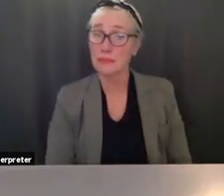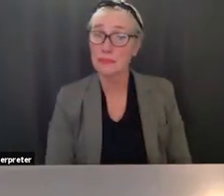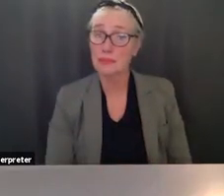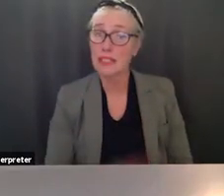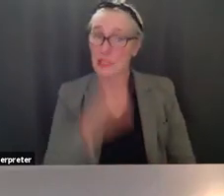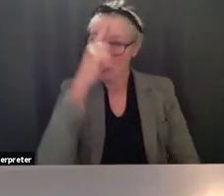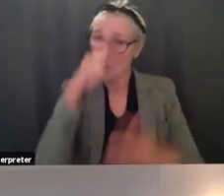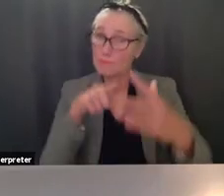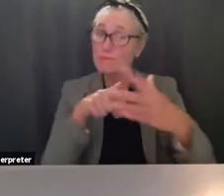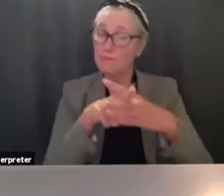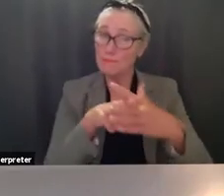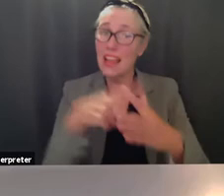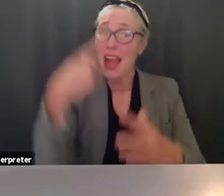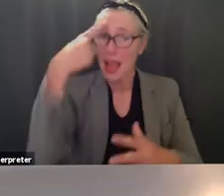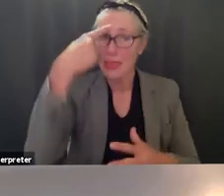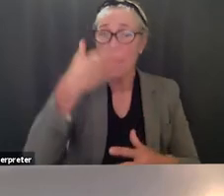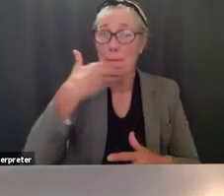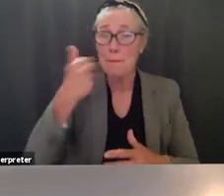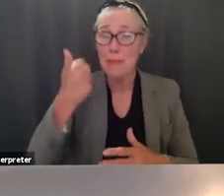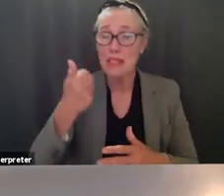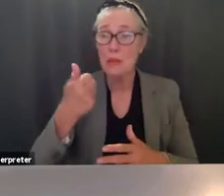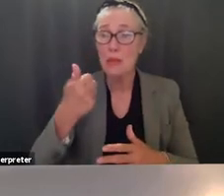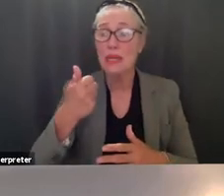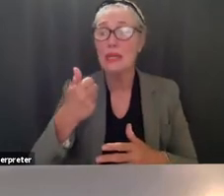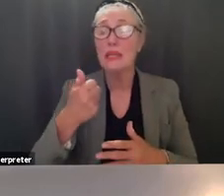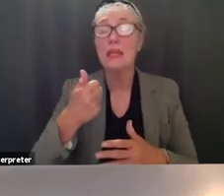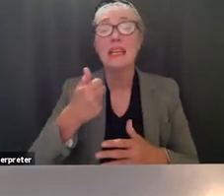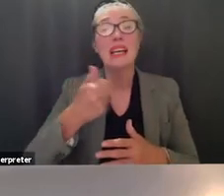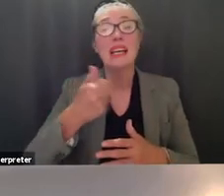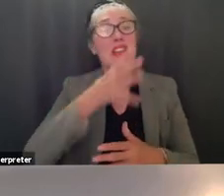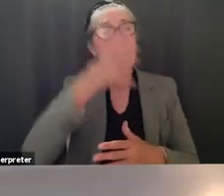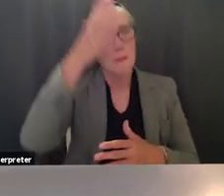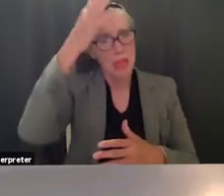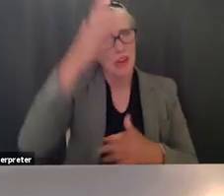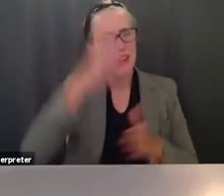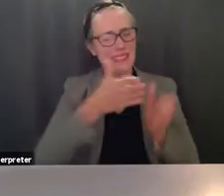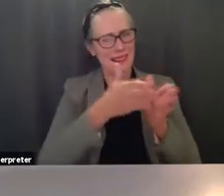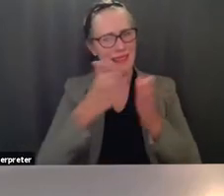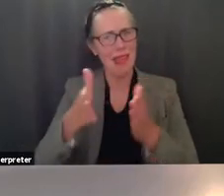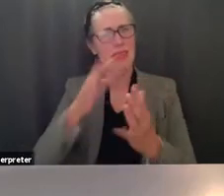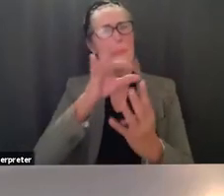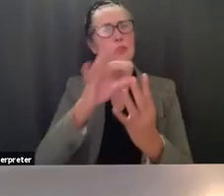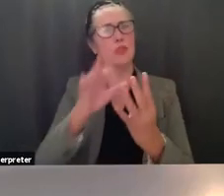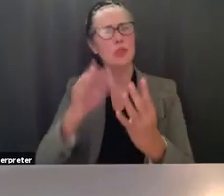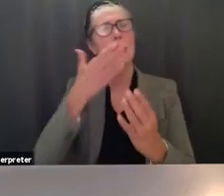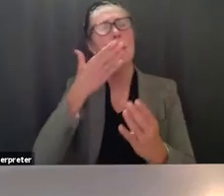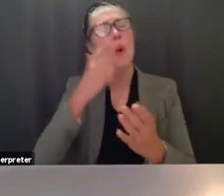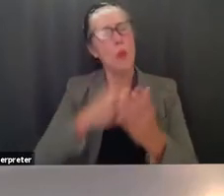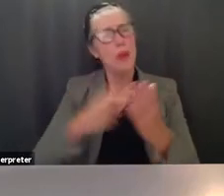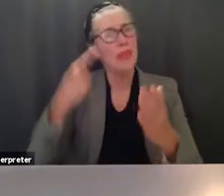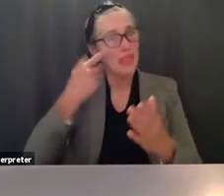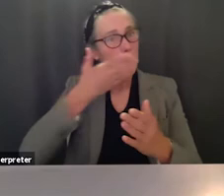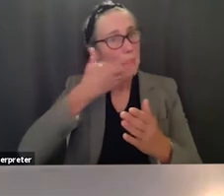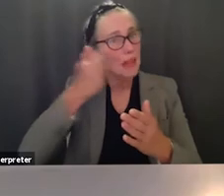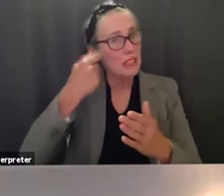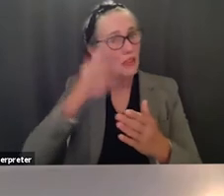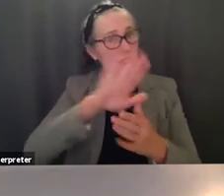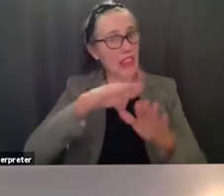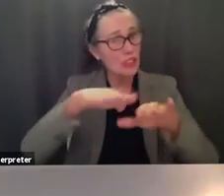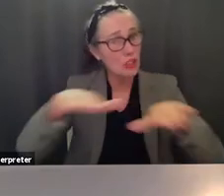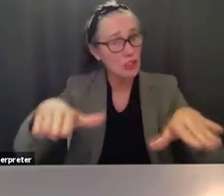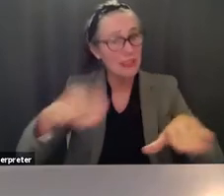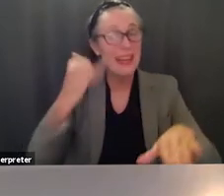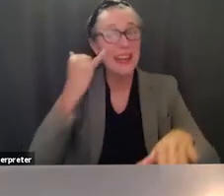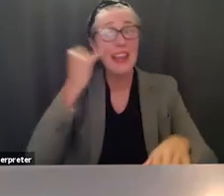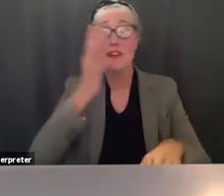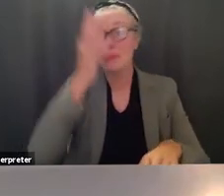best way is to let the parents choose what is the best for their children you know if the parent